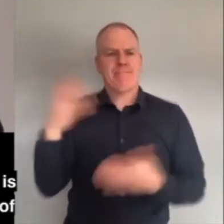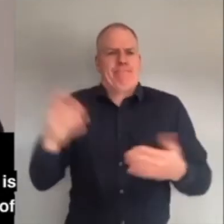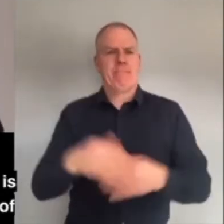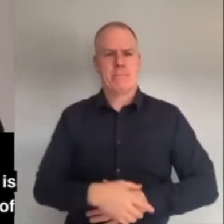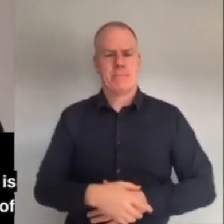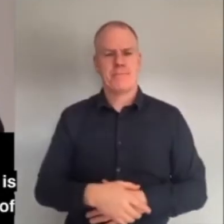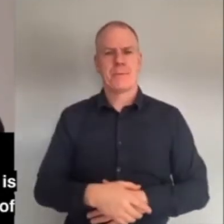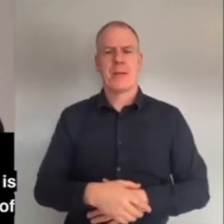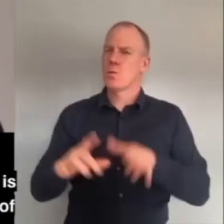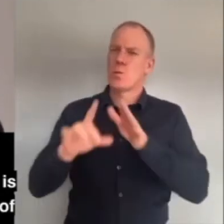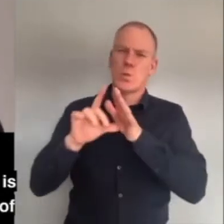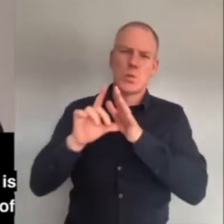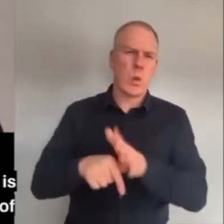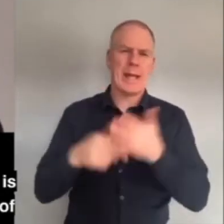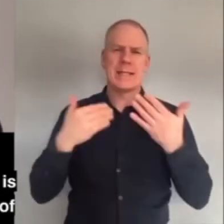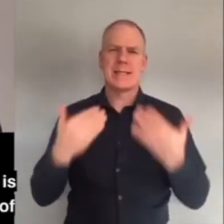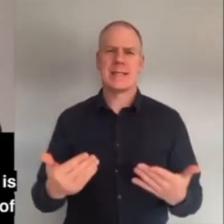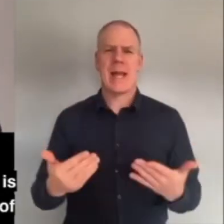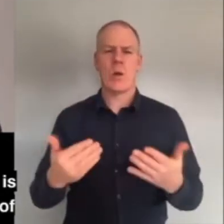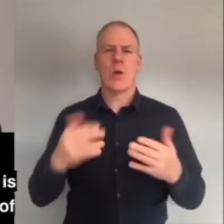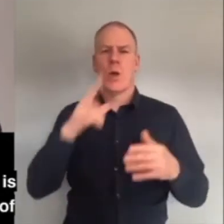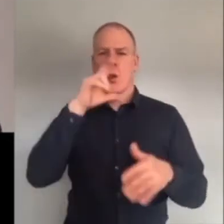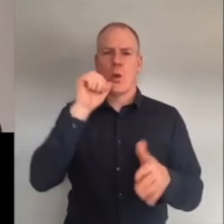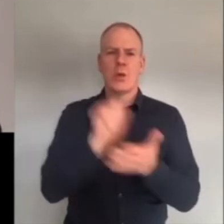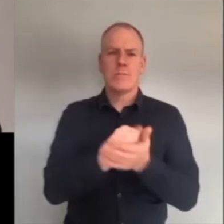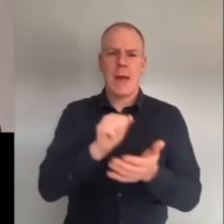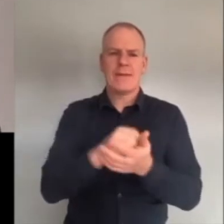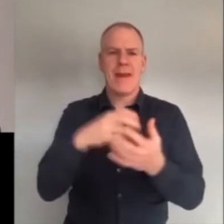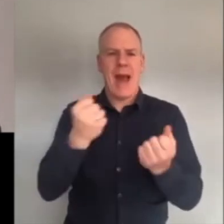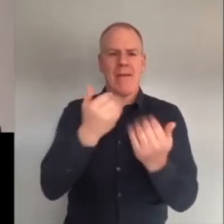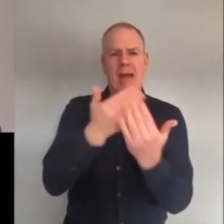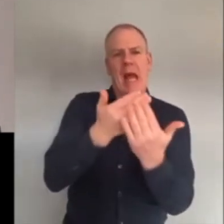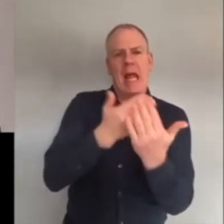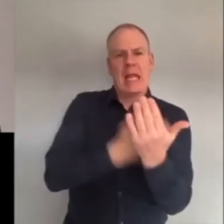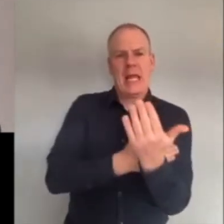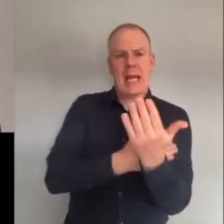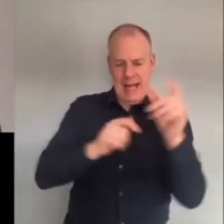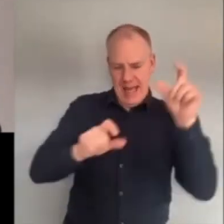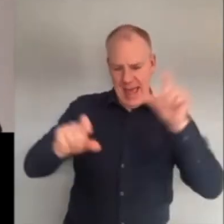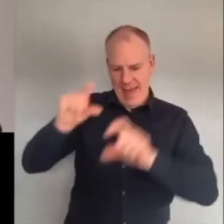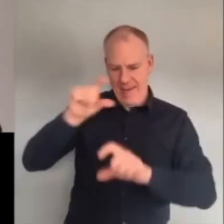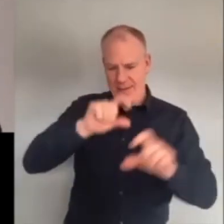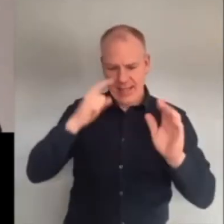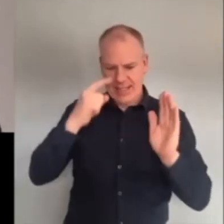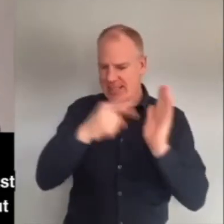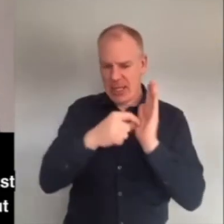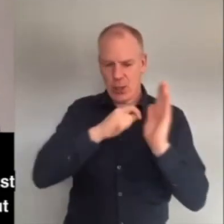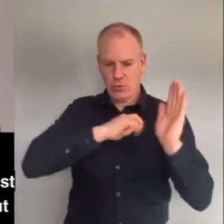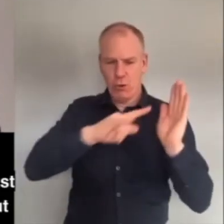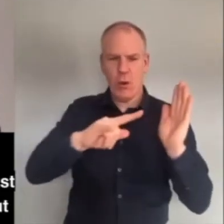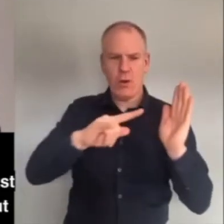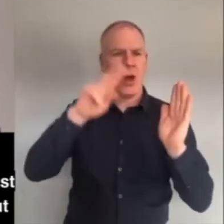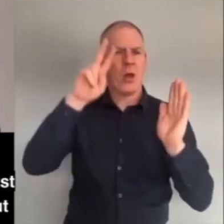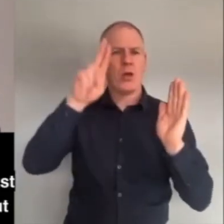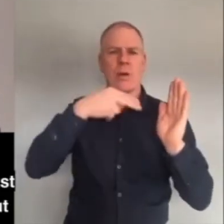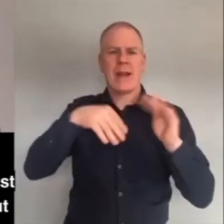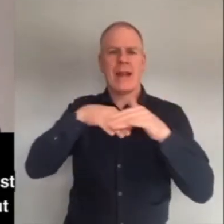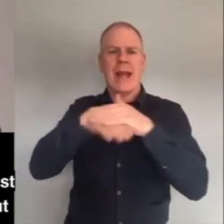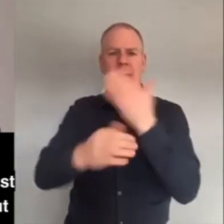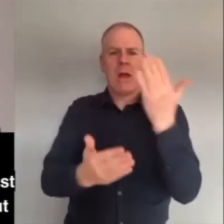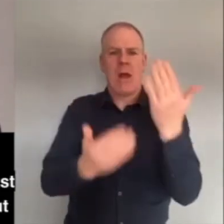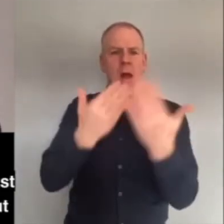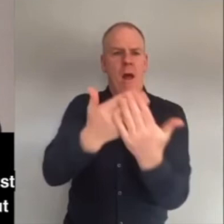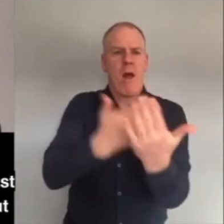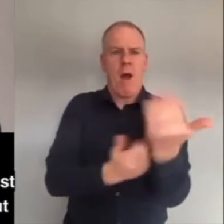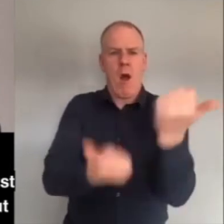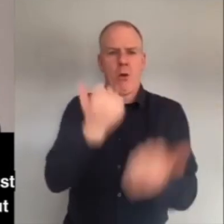happening too late is that newspapers are adopting a kind of legal scientific model of truth. You can't walk into a law court and just